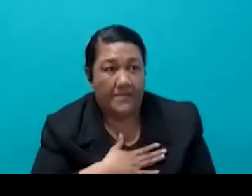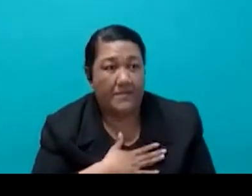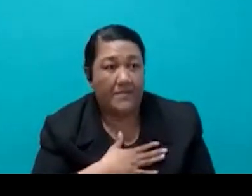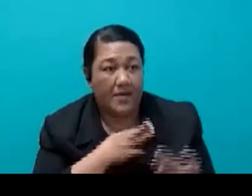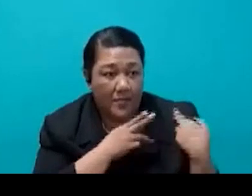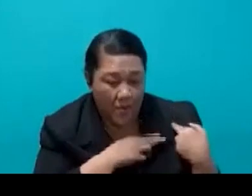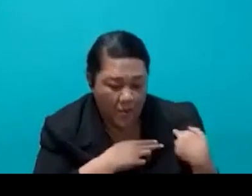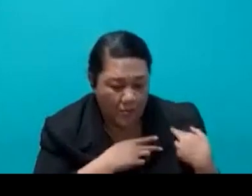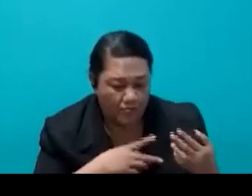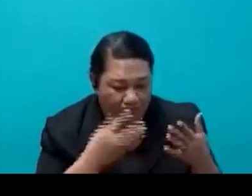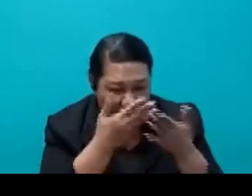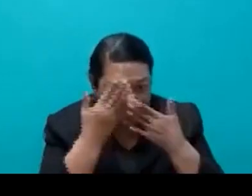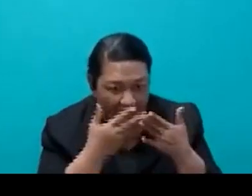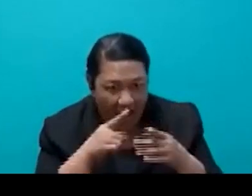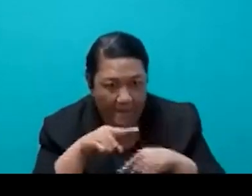experts.